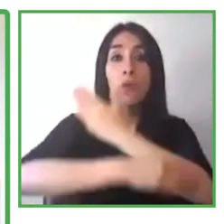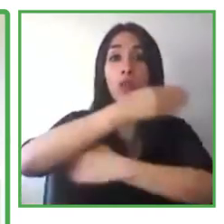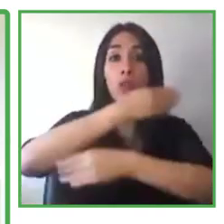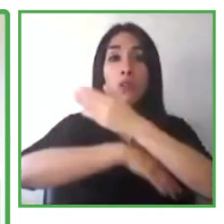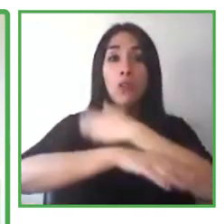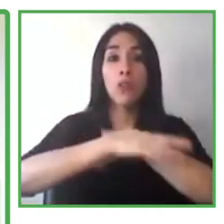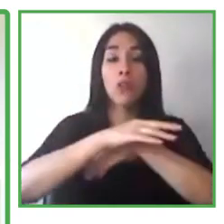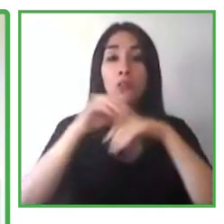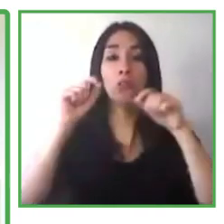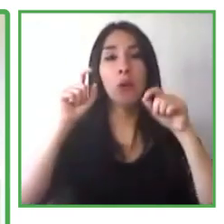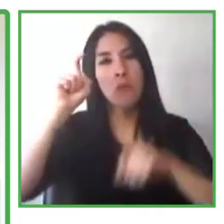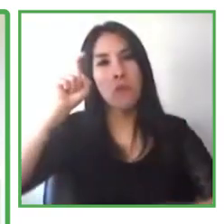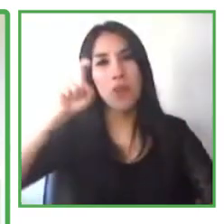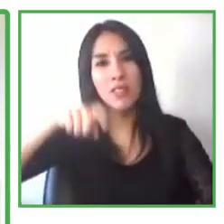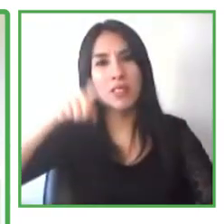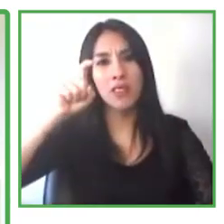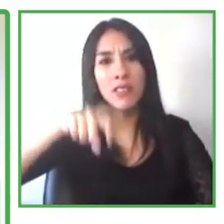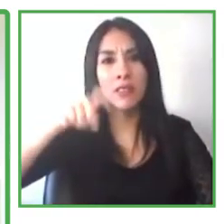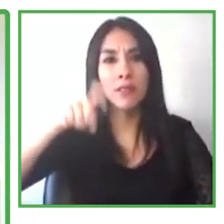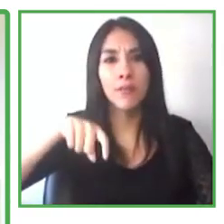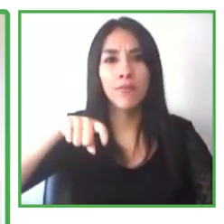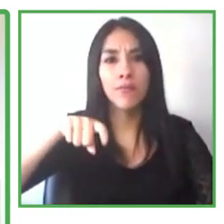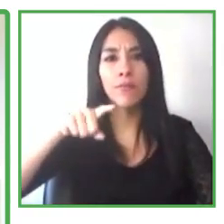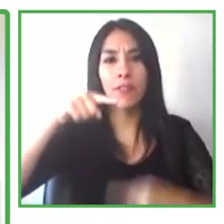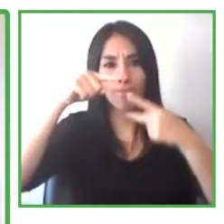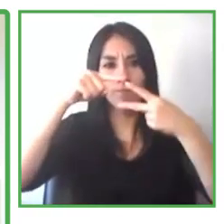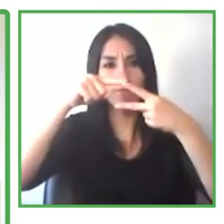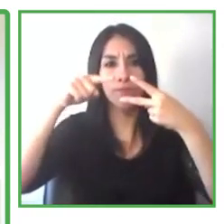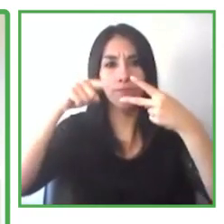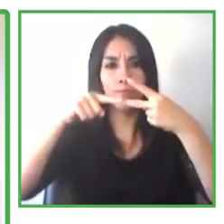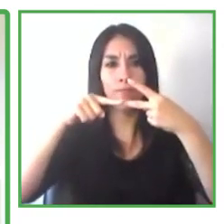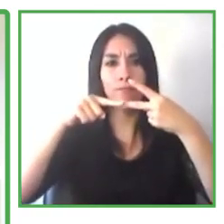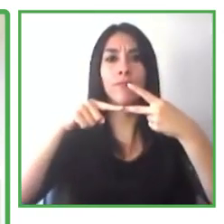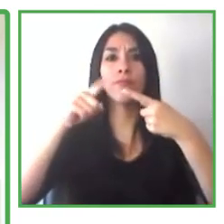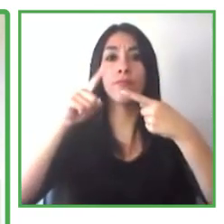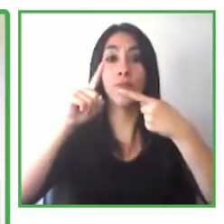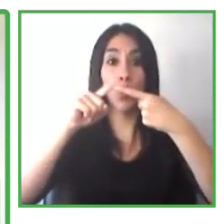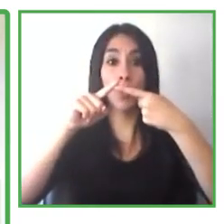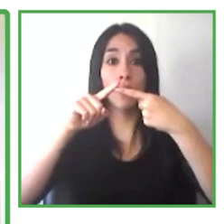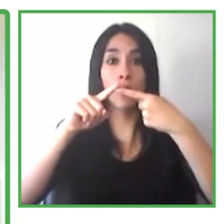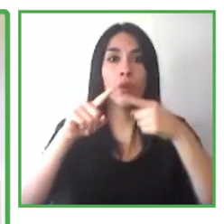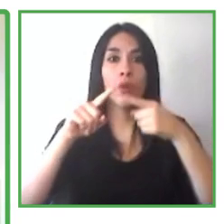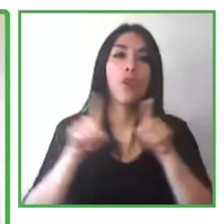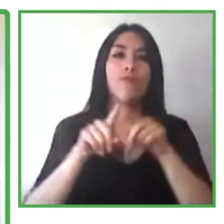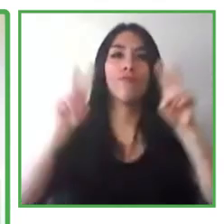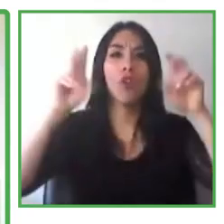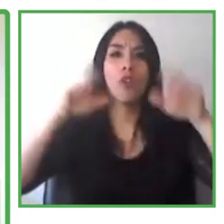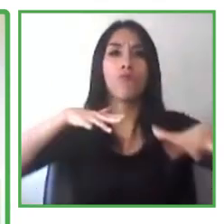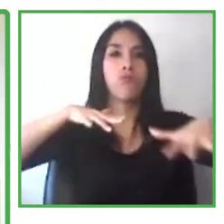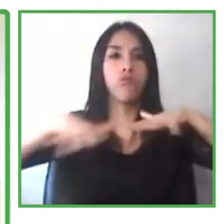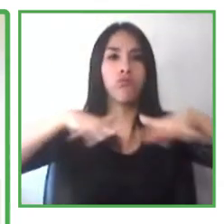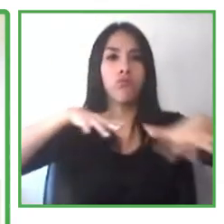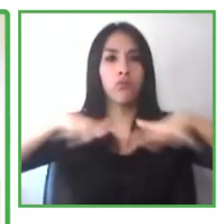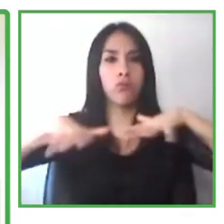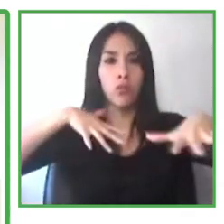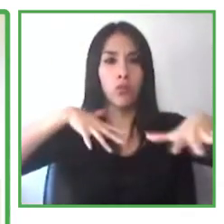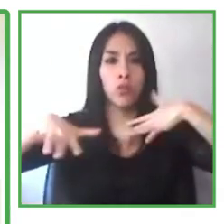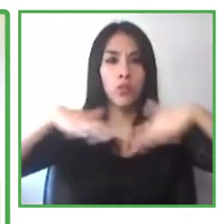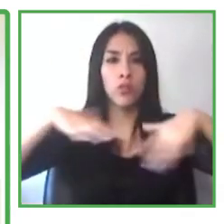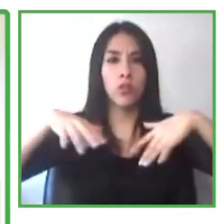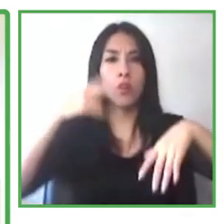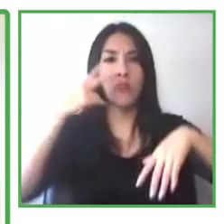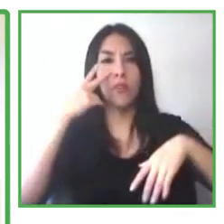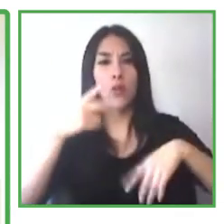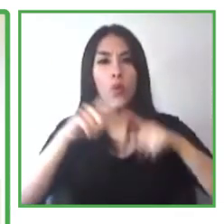efforts. And those are the efforts for inclusive hiring that we extend across the whole company. They're inclusive by design. They are